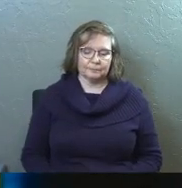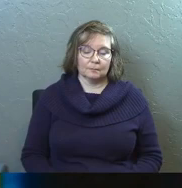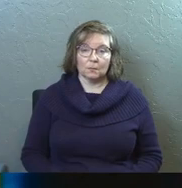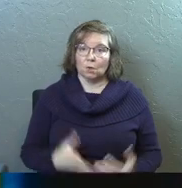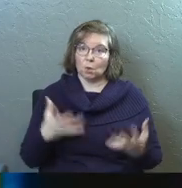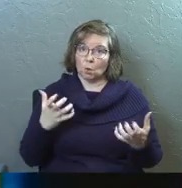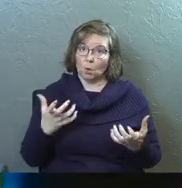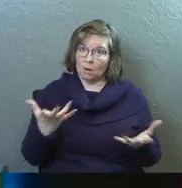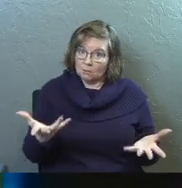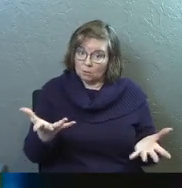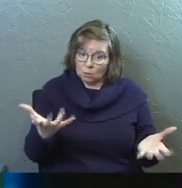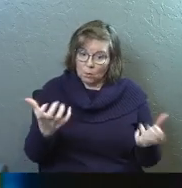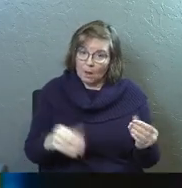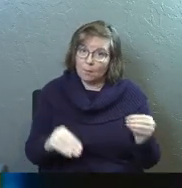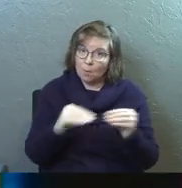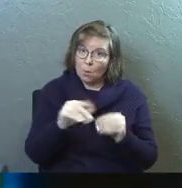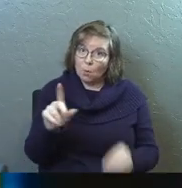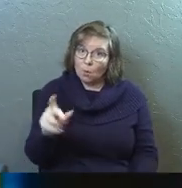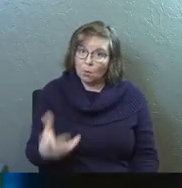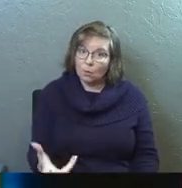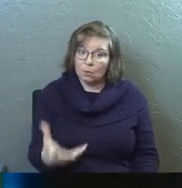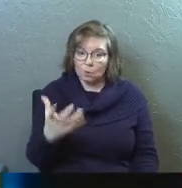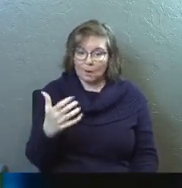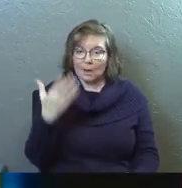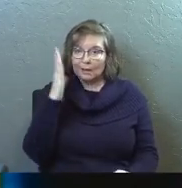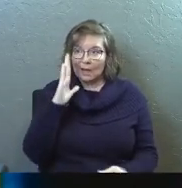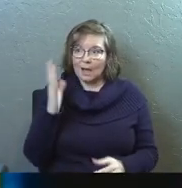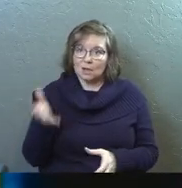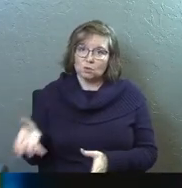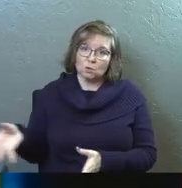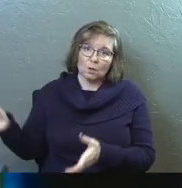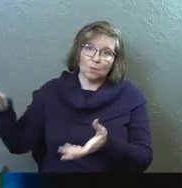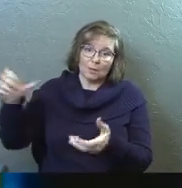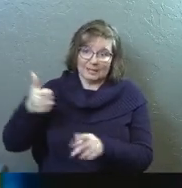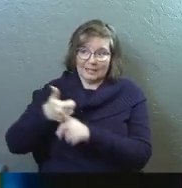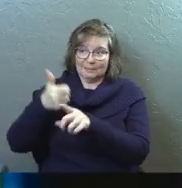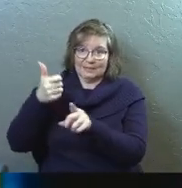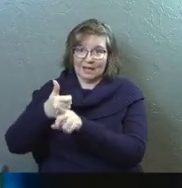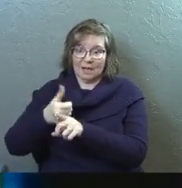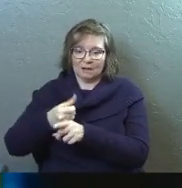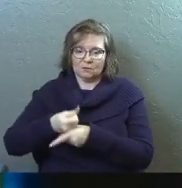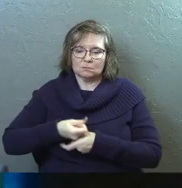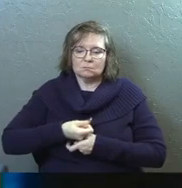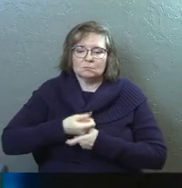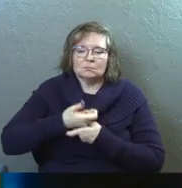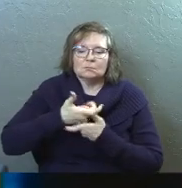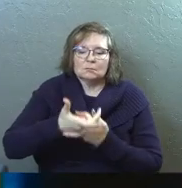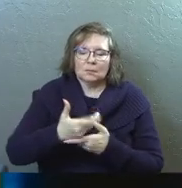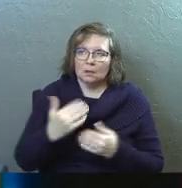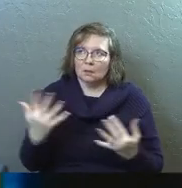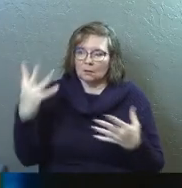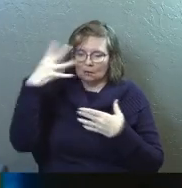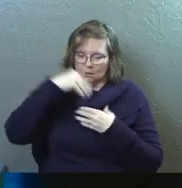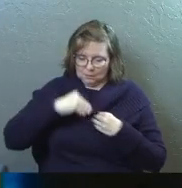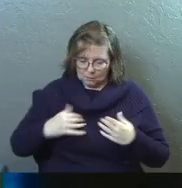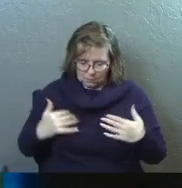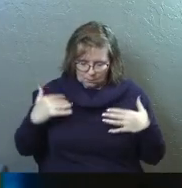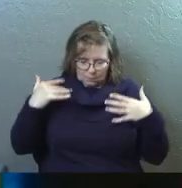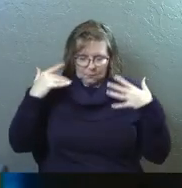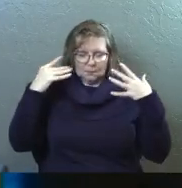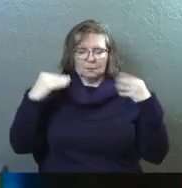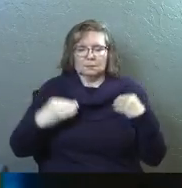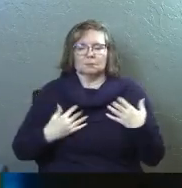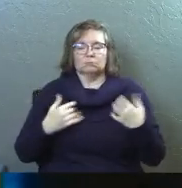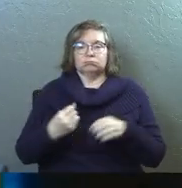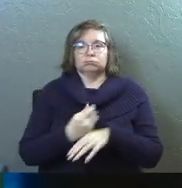Do you want it? Do you want more? Do you want God to pour out more of himself on you? And I feel like if you're honest